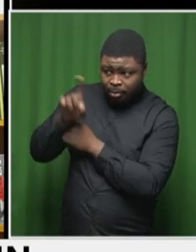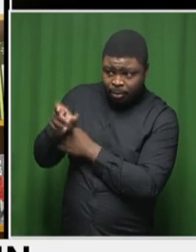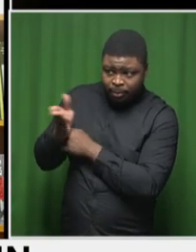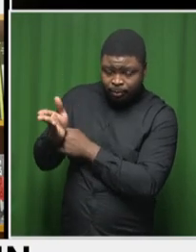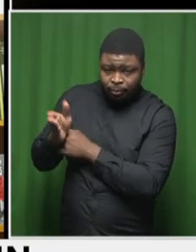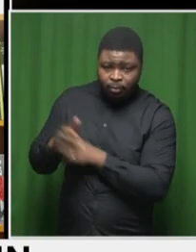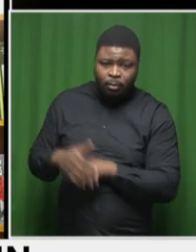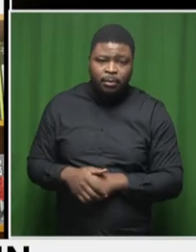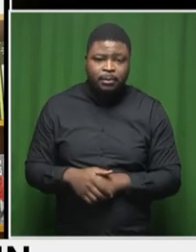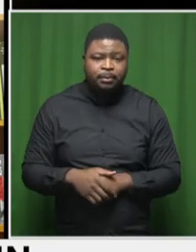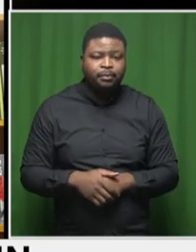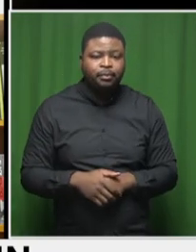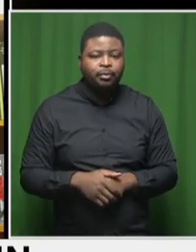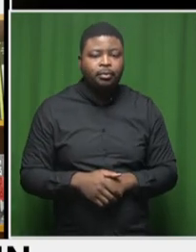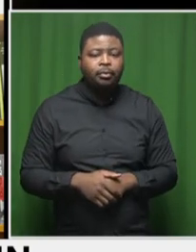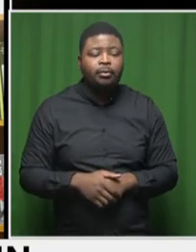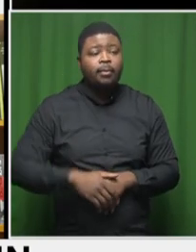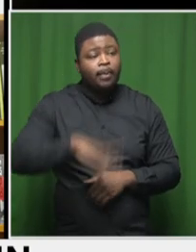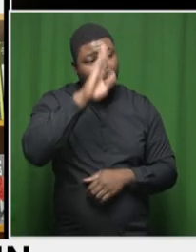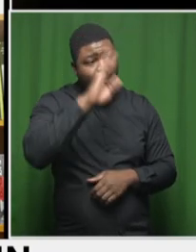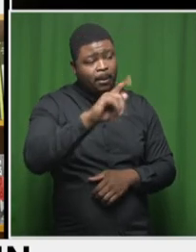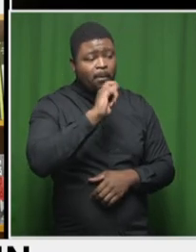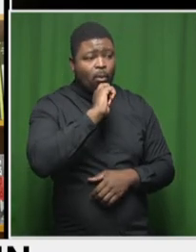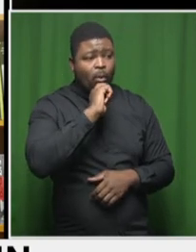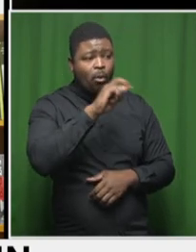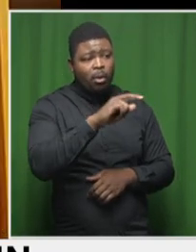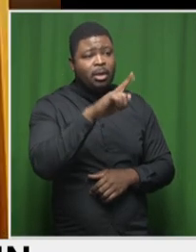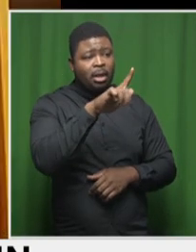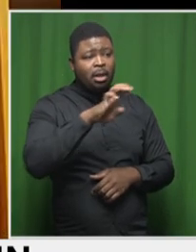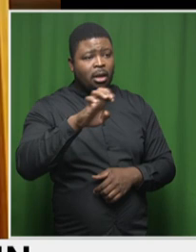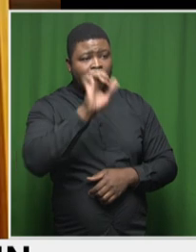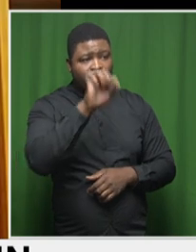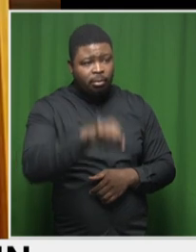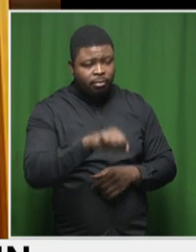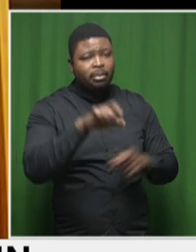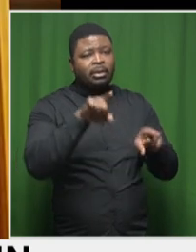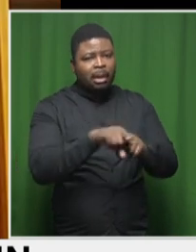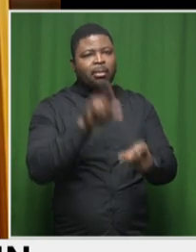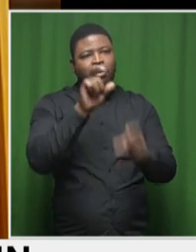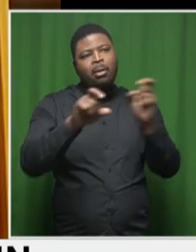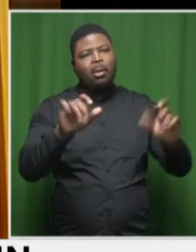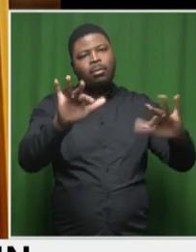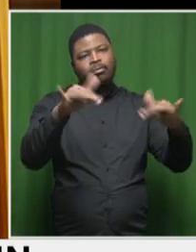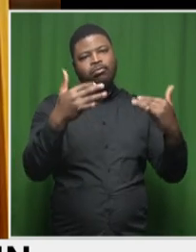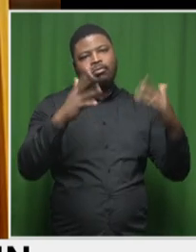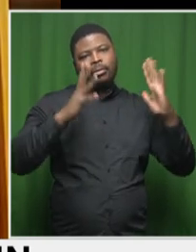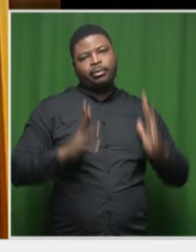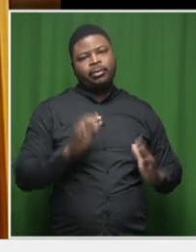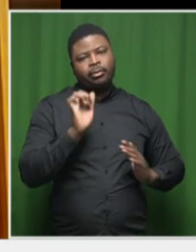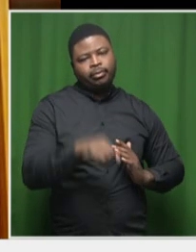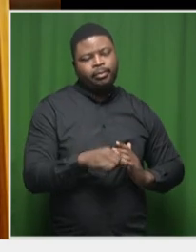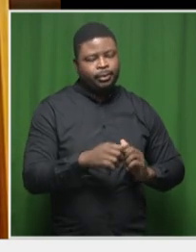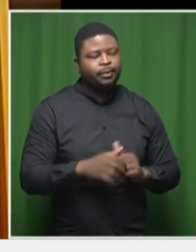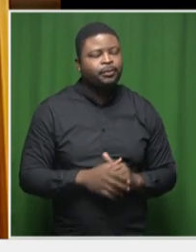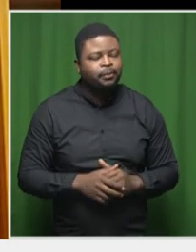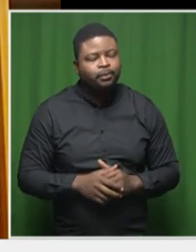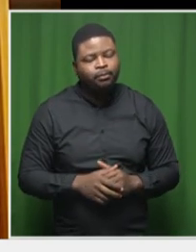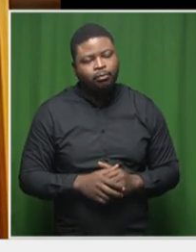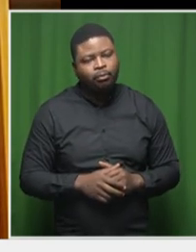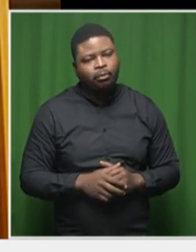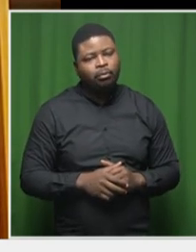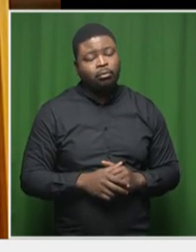Good morning, Leanne, and good morning to your viewers. What a very good question to start off with. For me, the